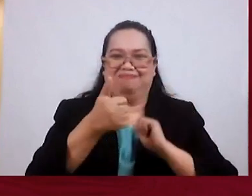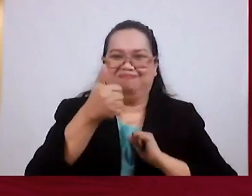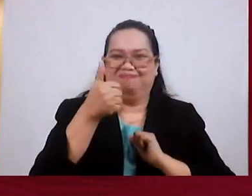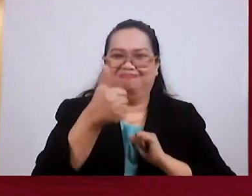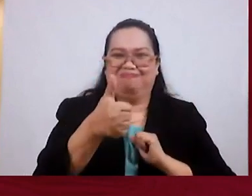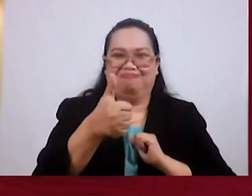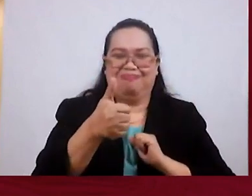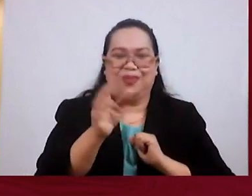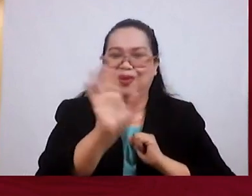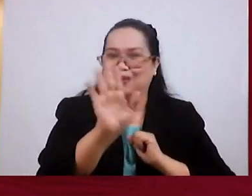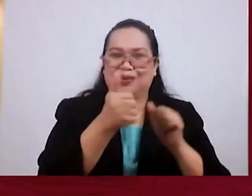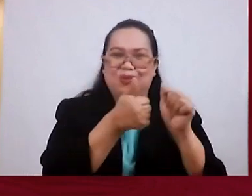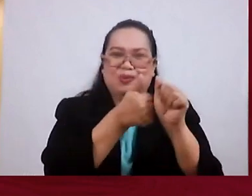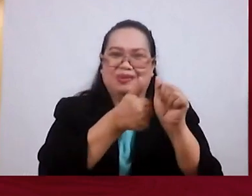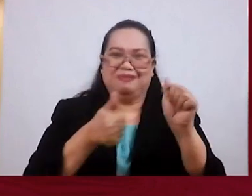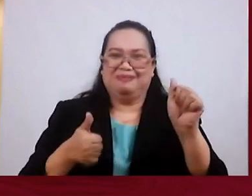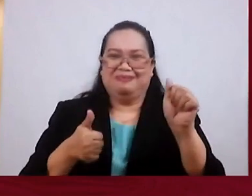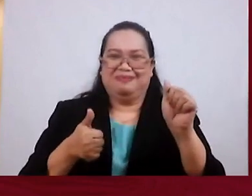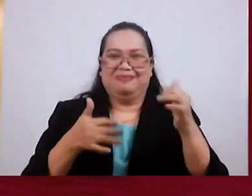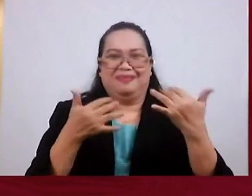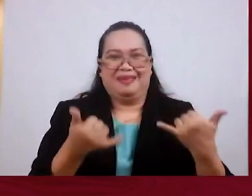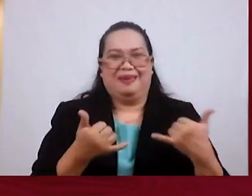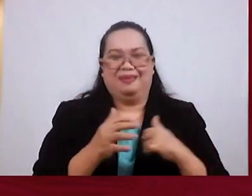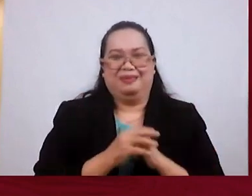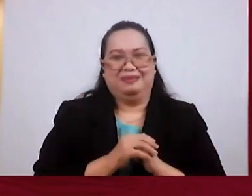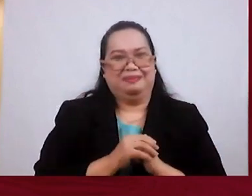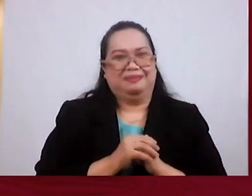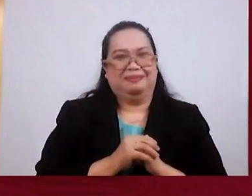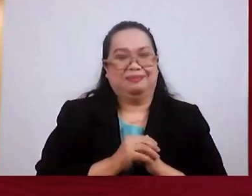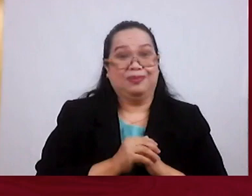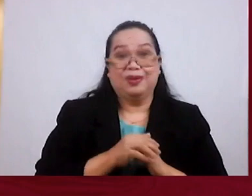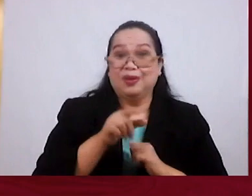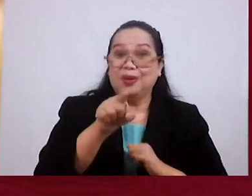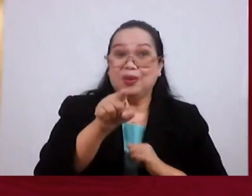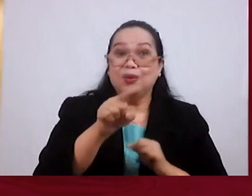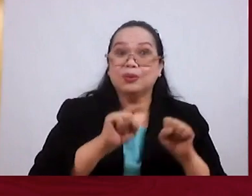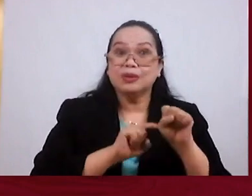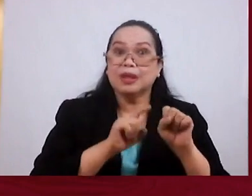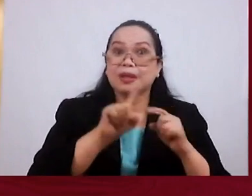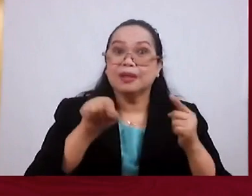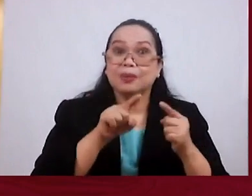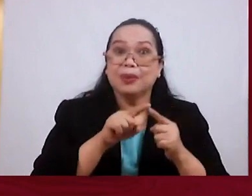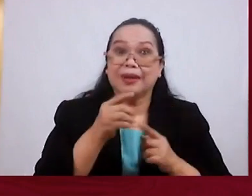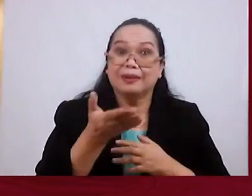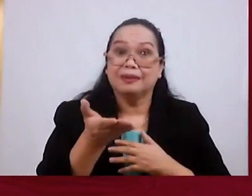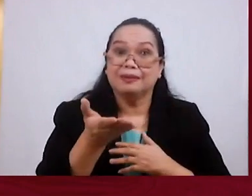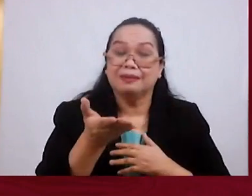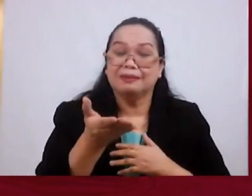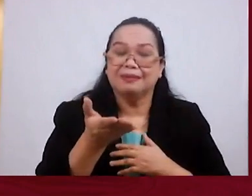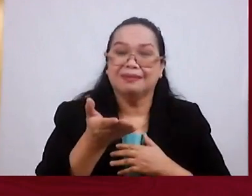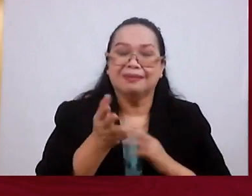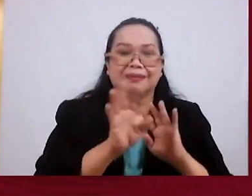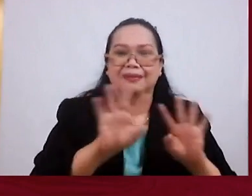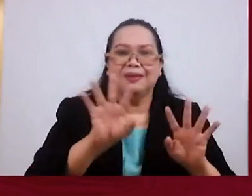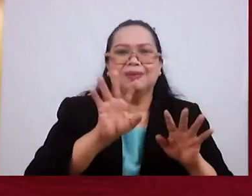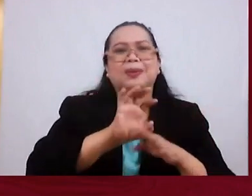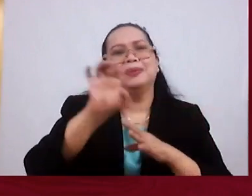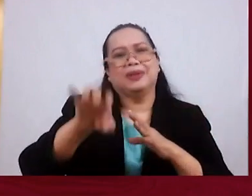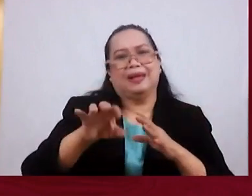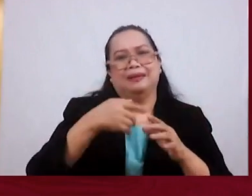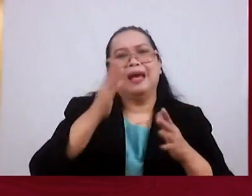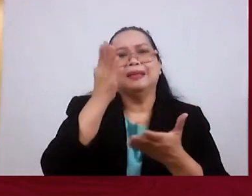Don't Falter Now You Started Well Don't End Badly